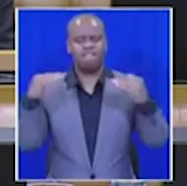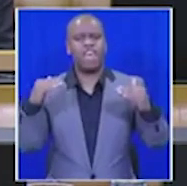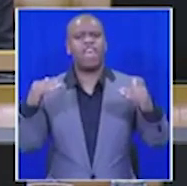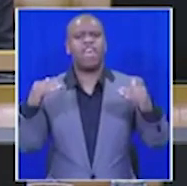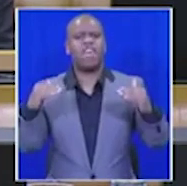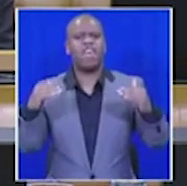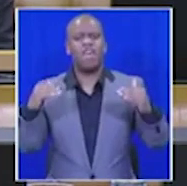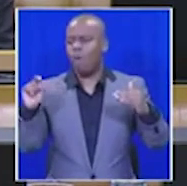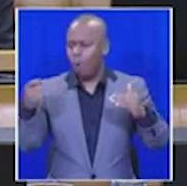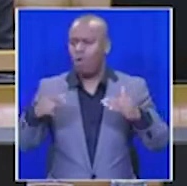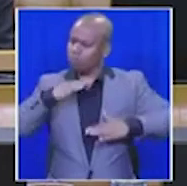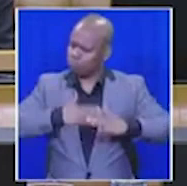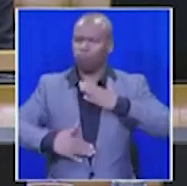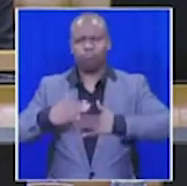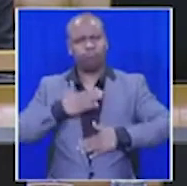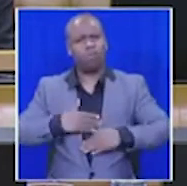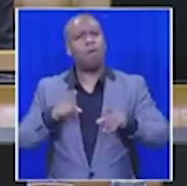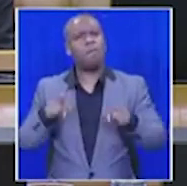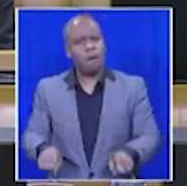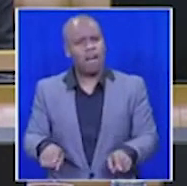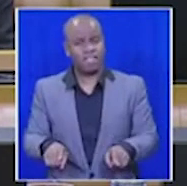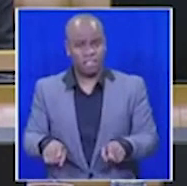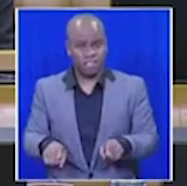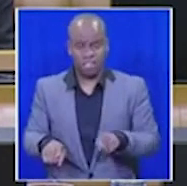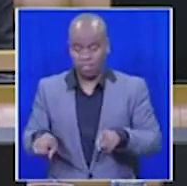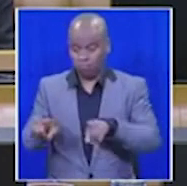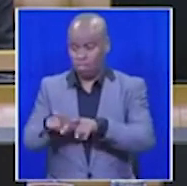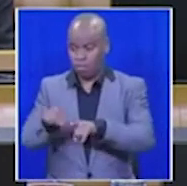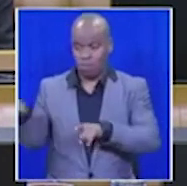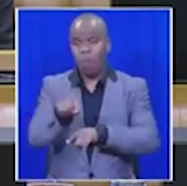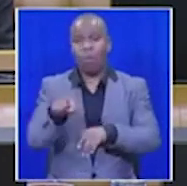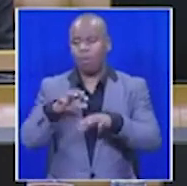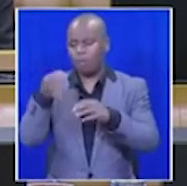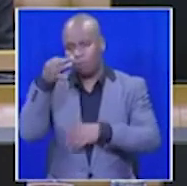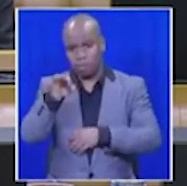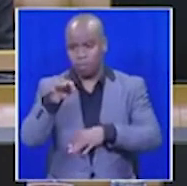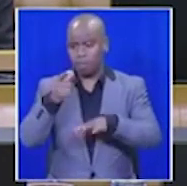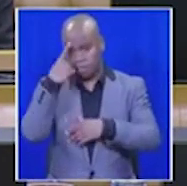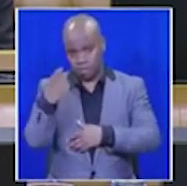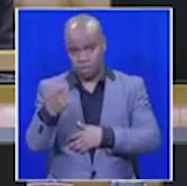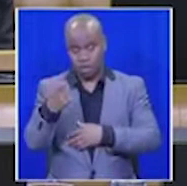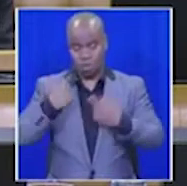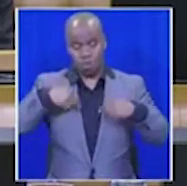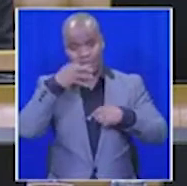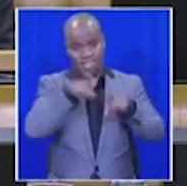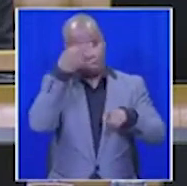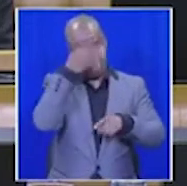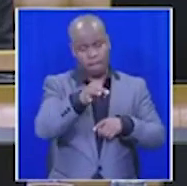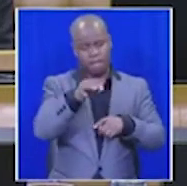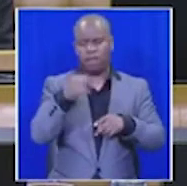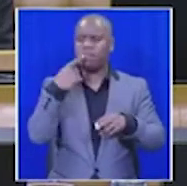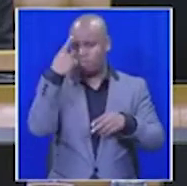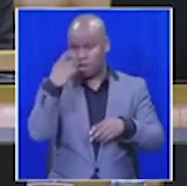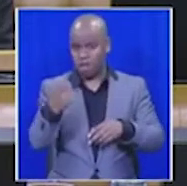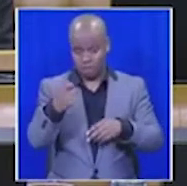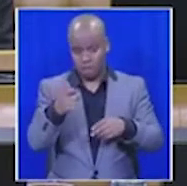tolerance. And overall, as a government, we believe that state resources should not be